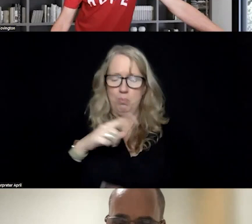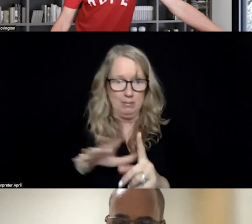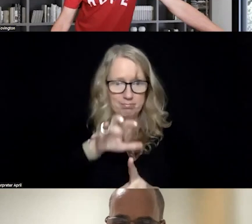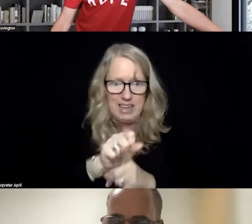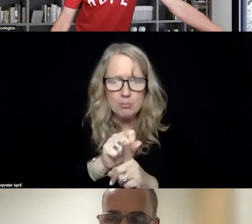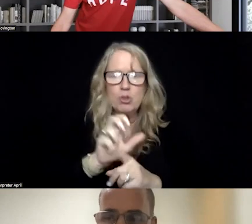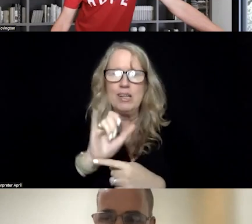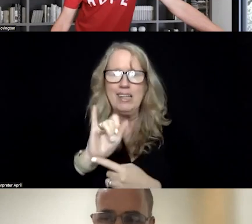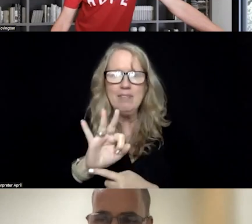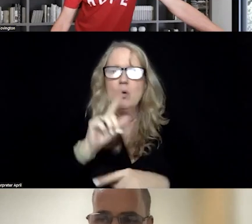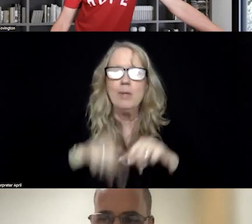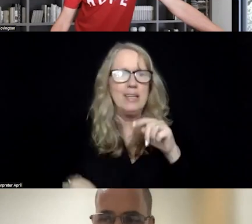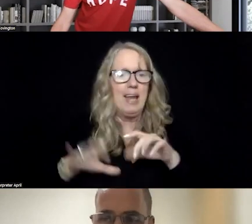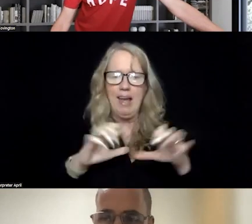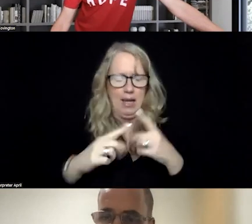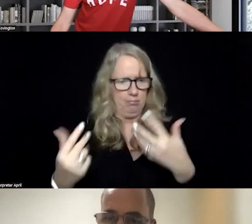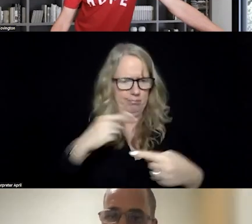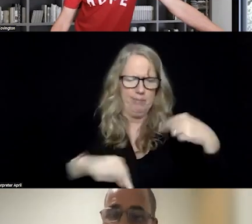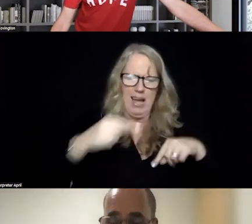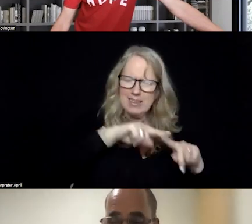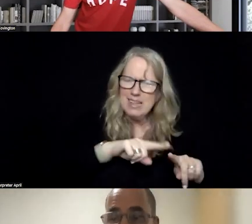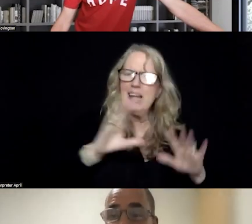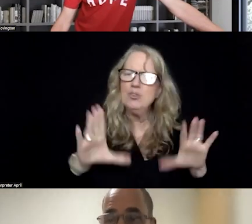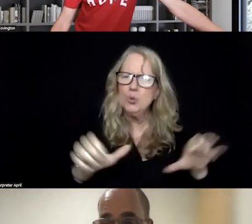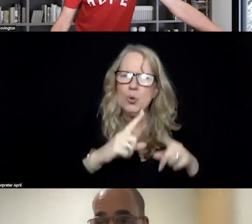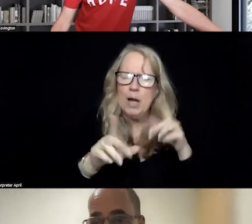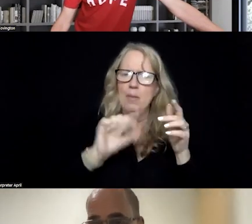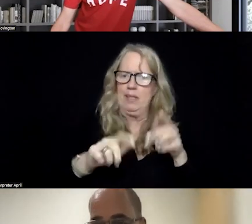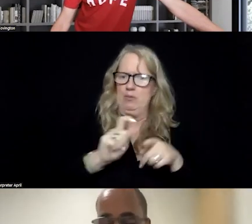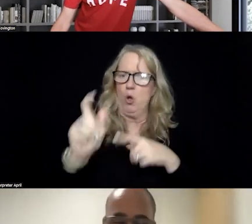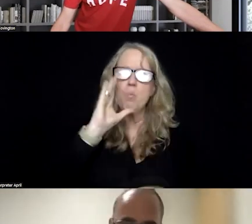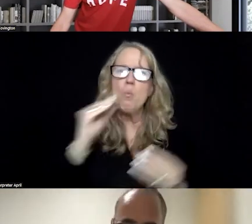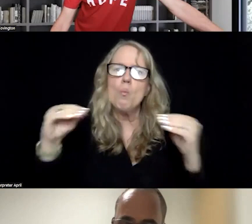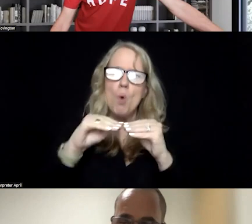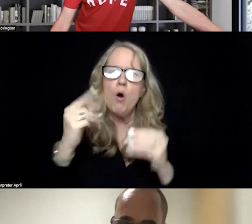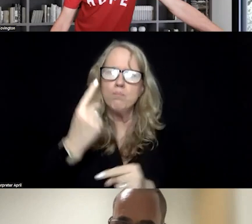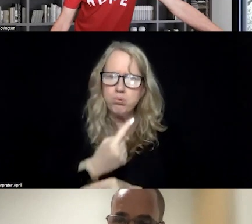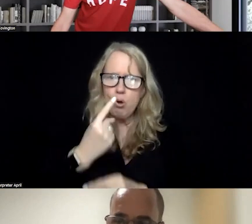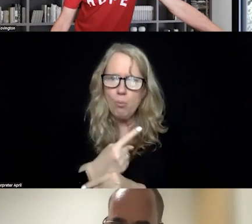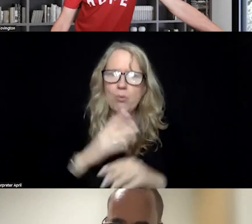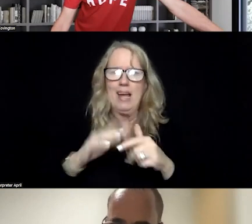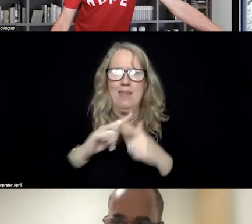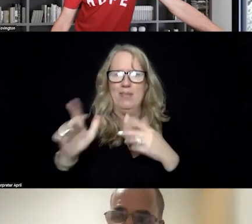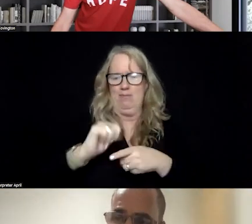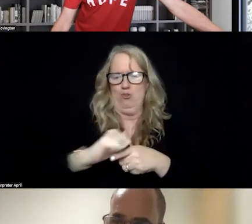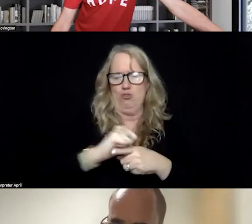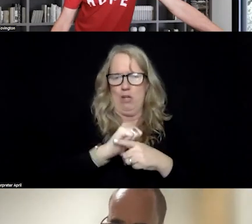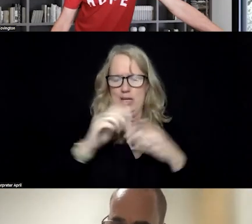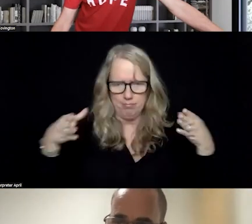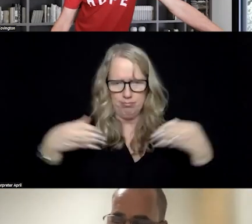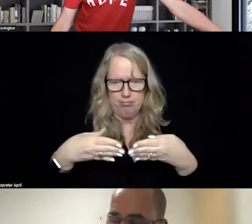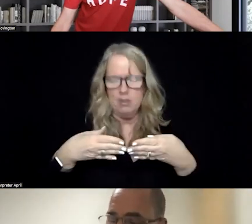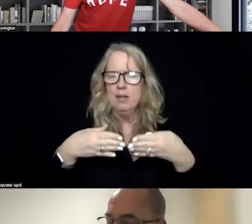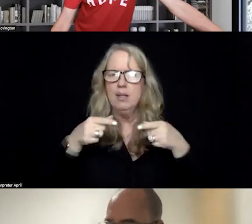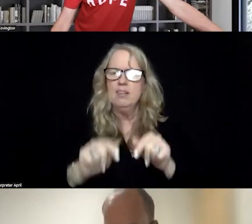it if we do not go back and do a review and say, you know what, this call would have been more appropriate, and then design training around that to make